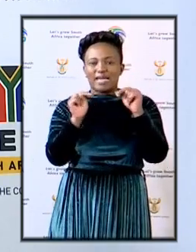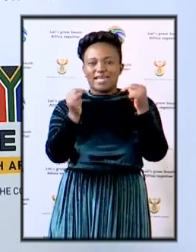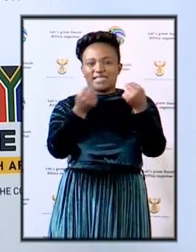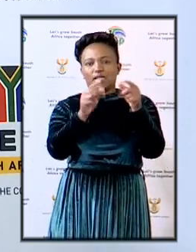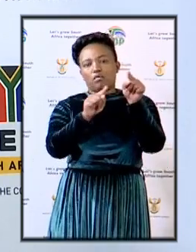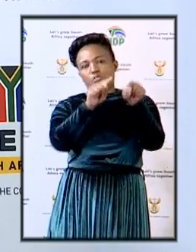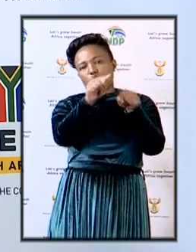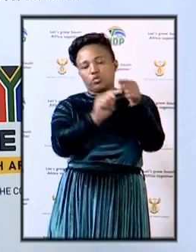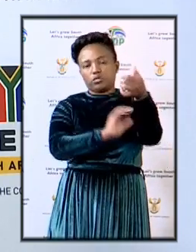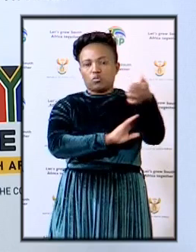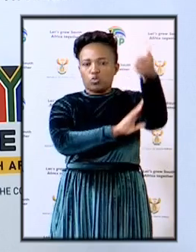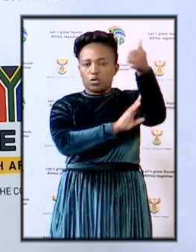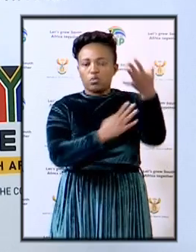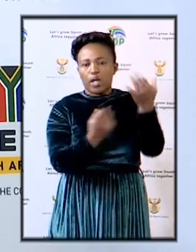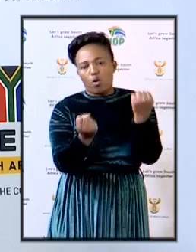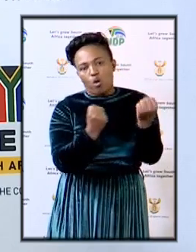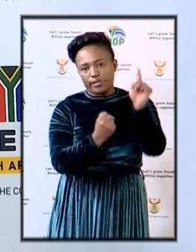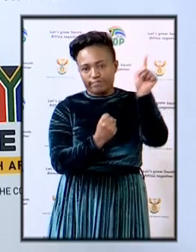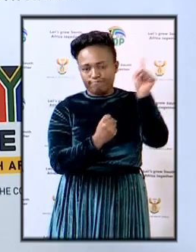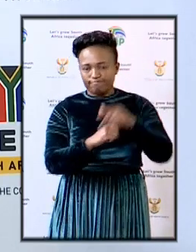prosecuting authority